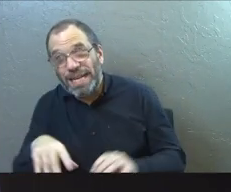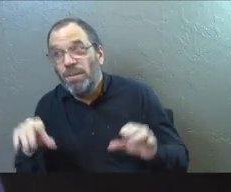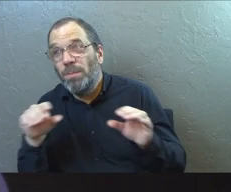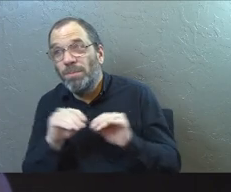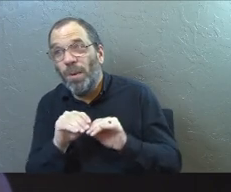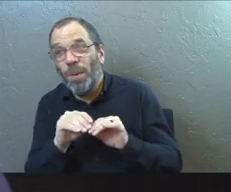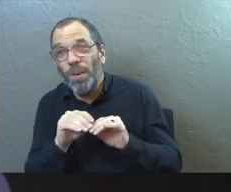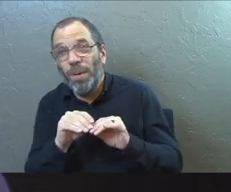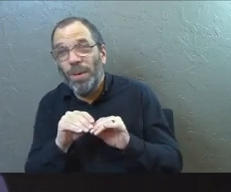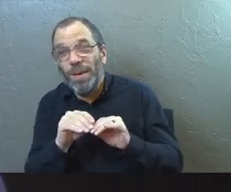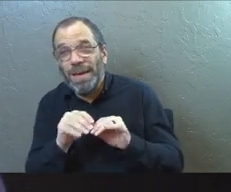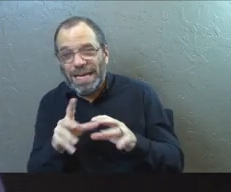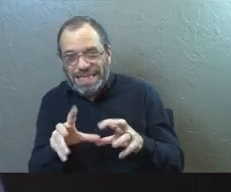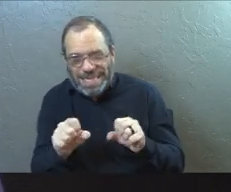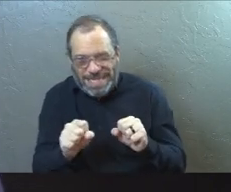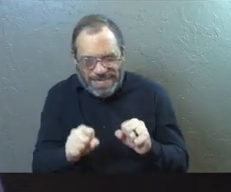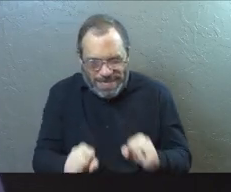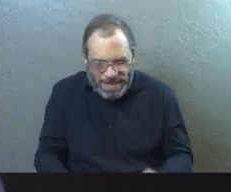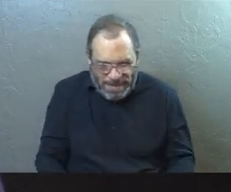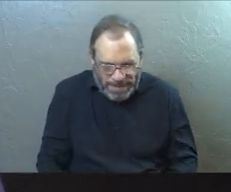And we white knuckle it.